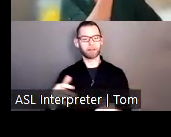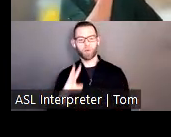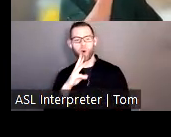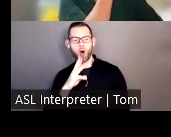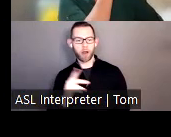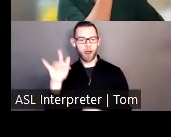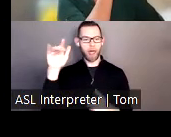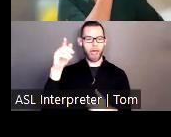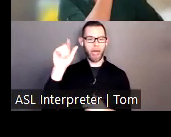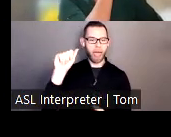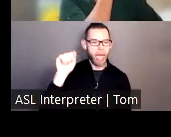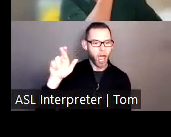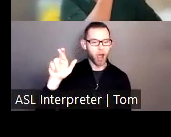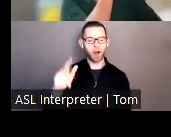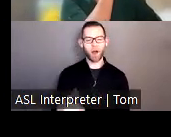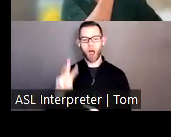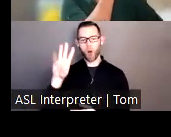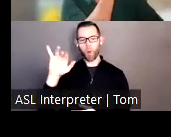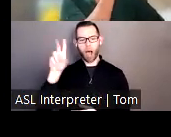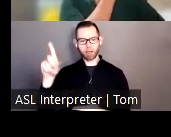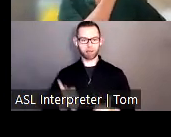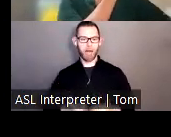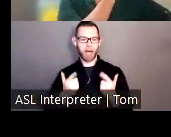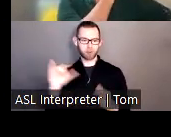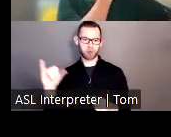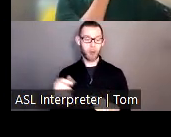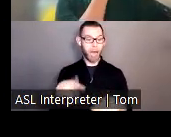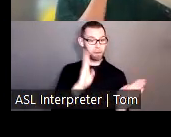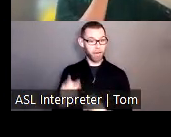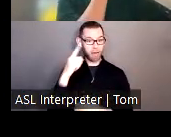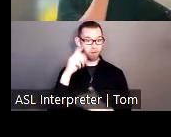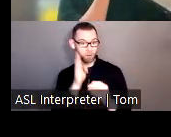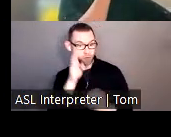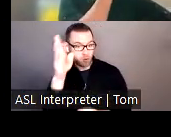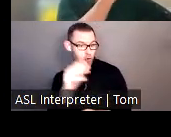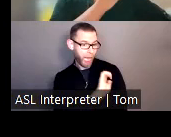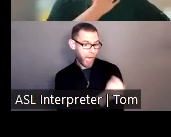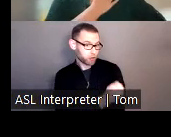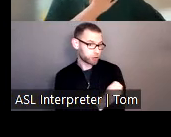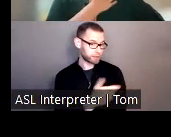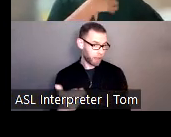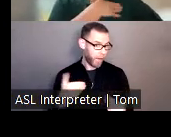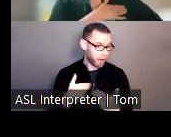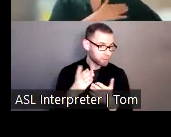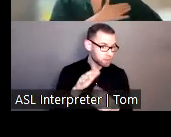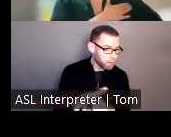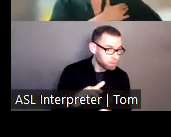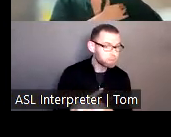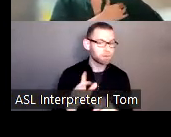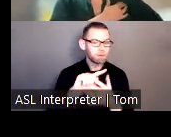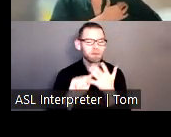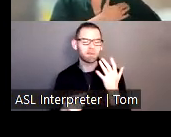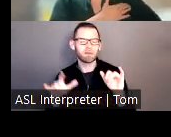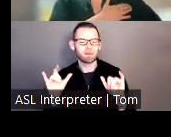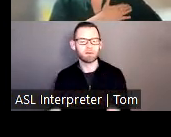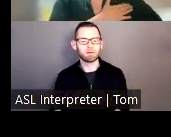for our energy needs into the future and guide Massachusetts in adopting a cleaner energy supply. Some of the